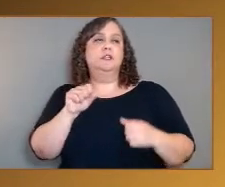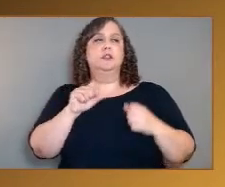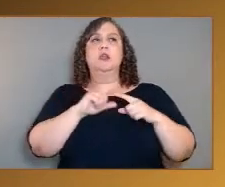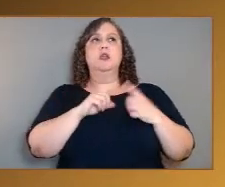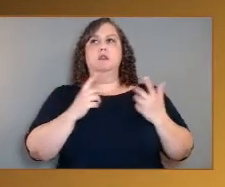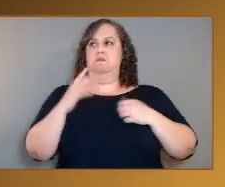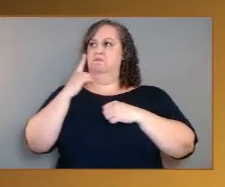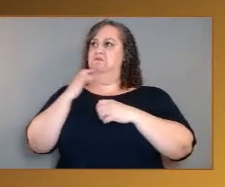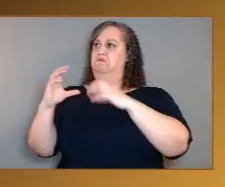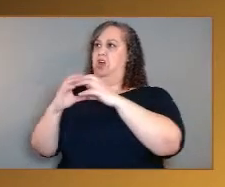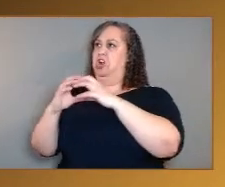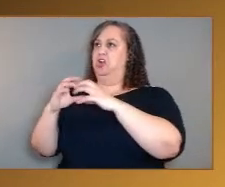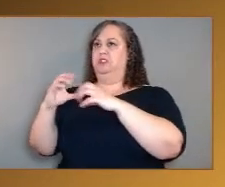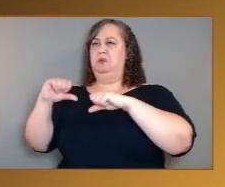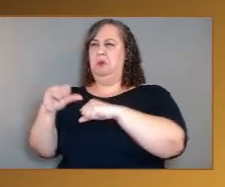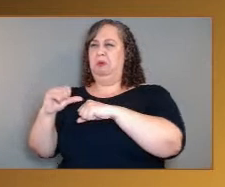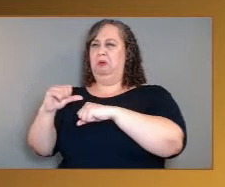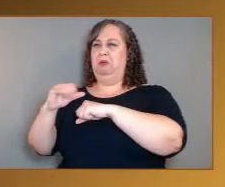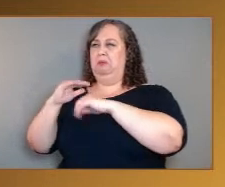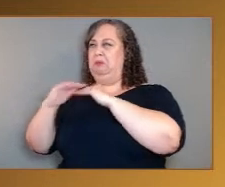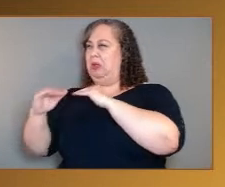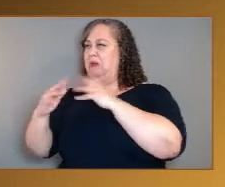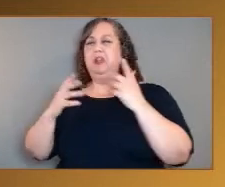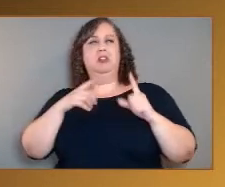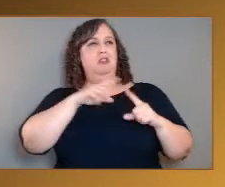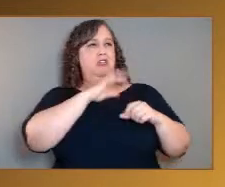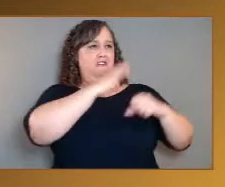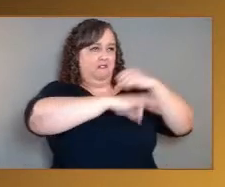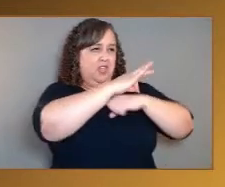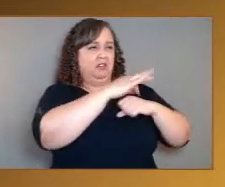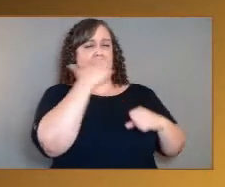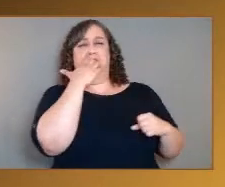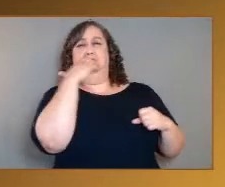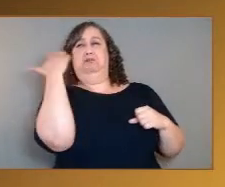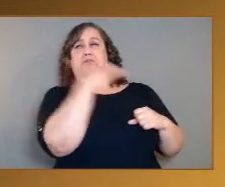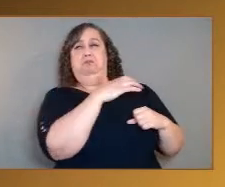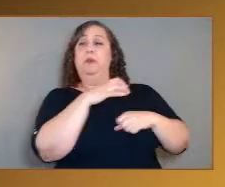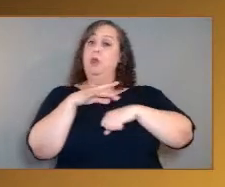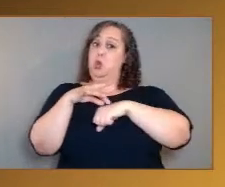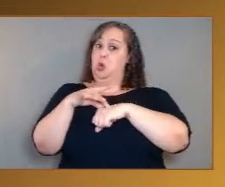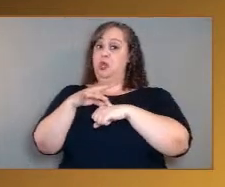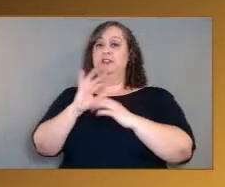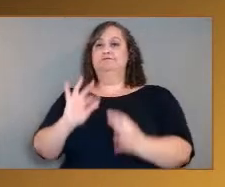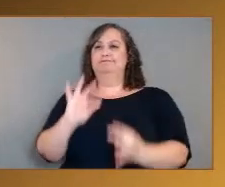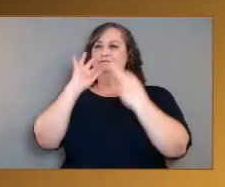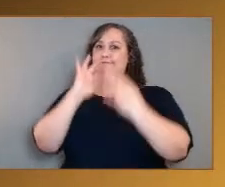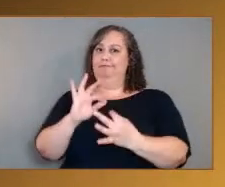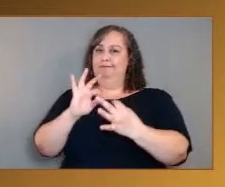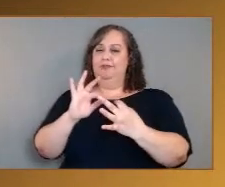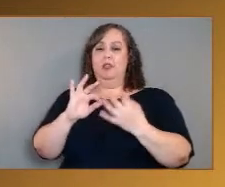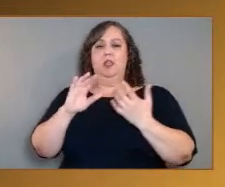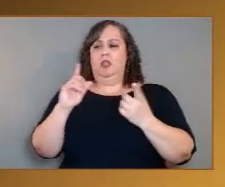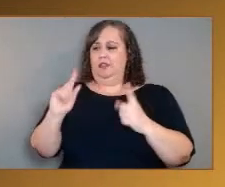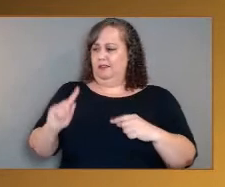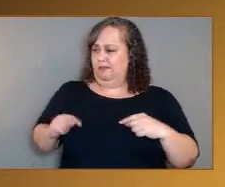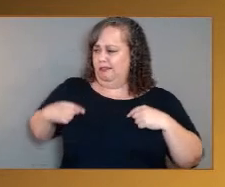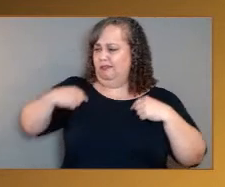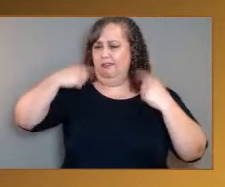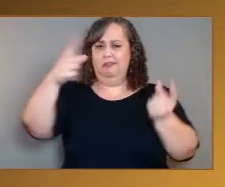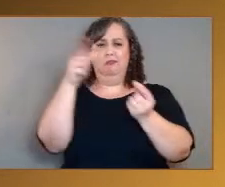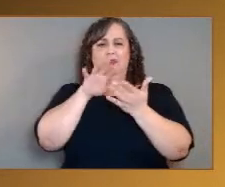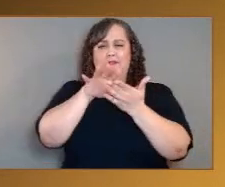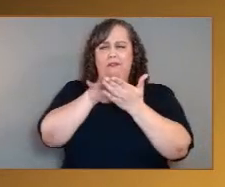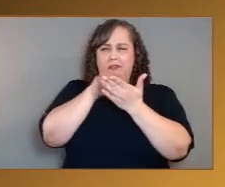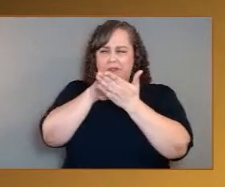Venus is super hot. And Earth is just right. So, you know, we've learned so much in the past decades about Mars.